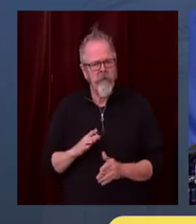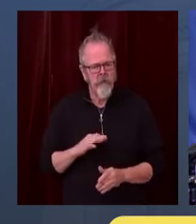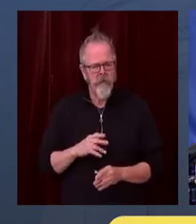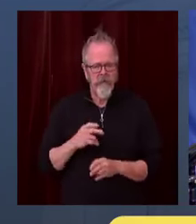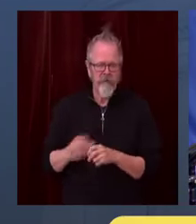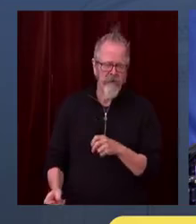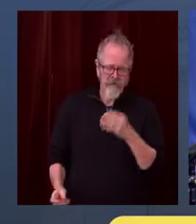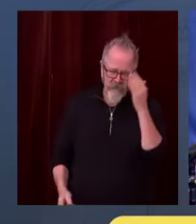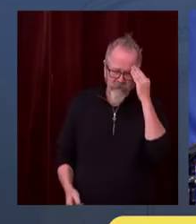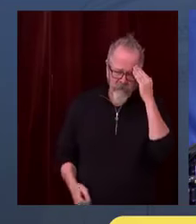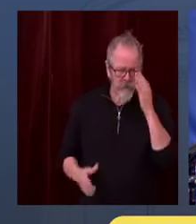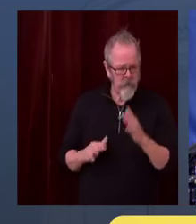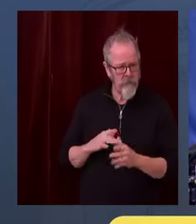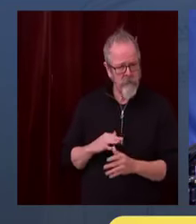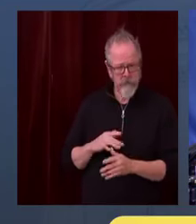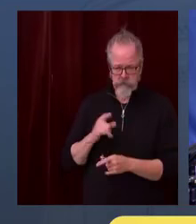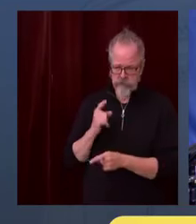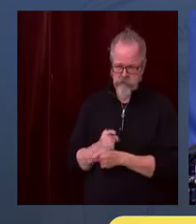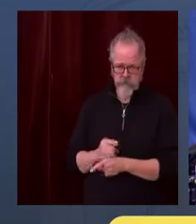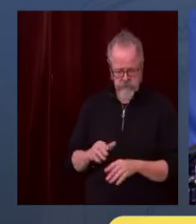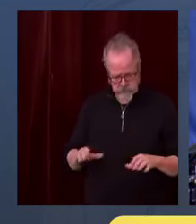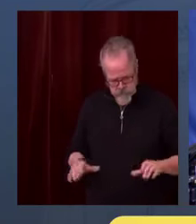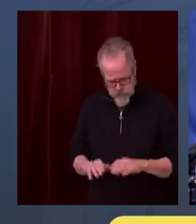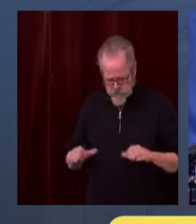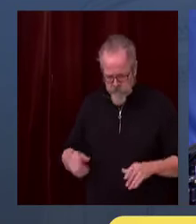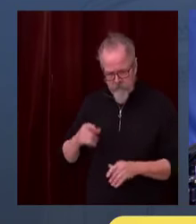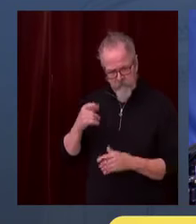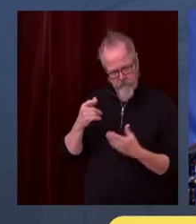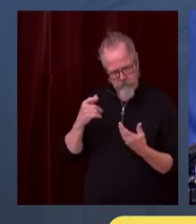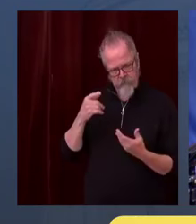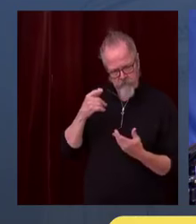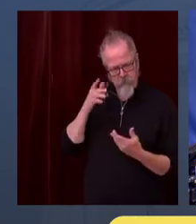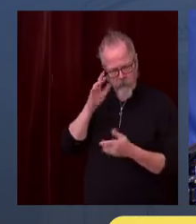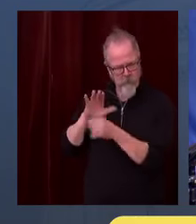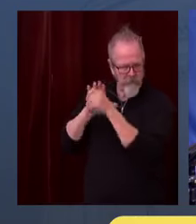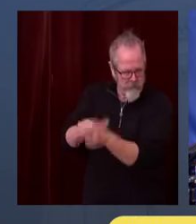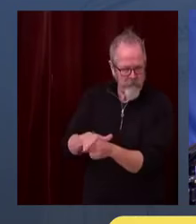And the huge majority of them have been doing this. We appreciate that.